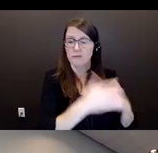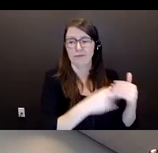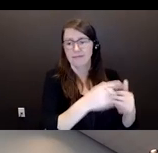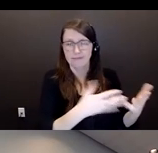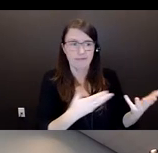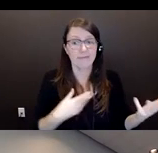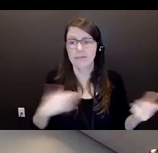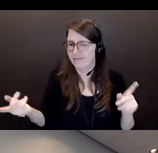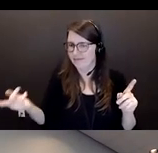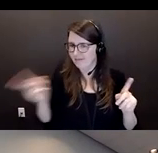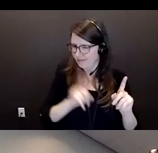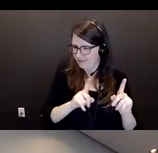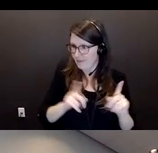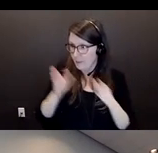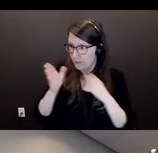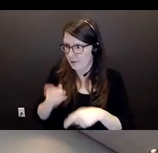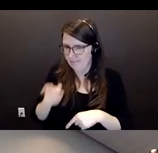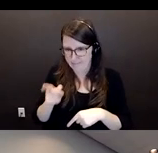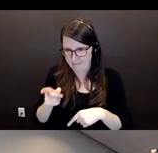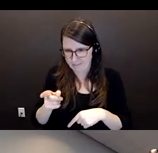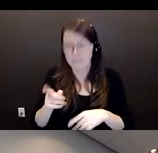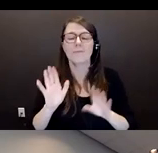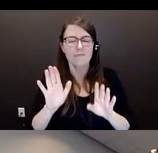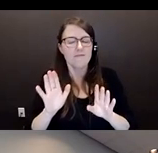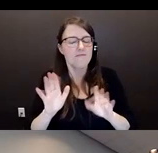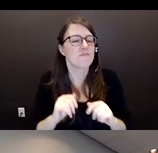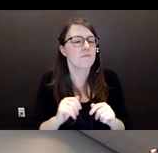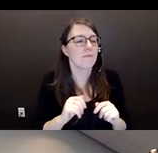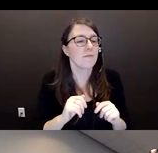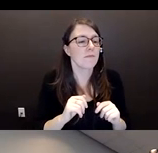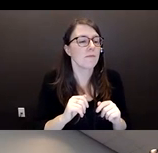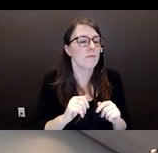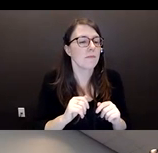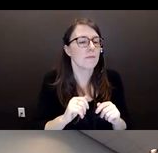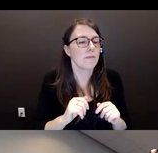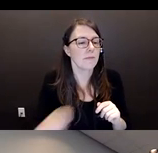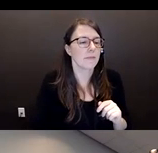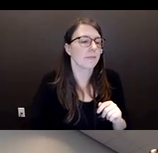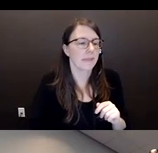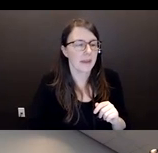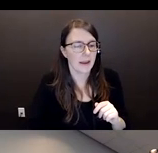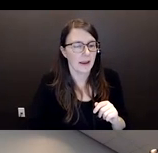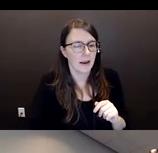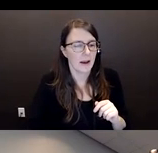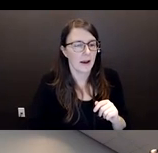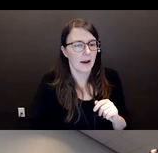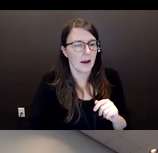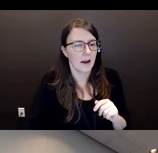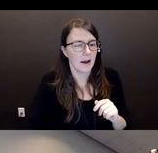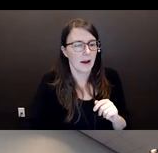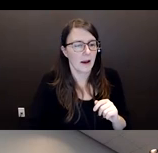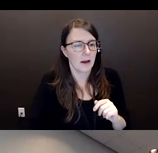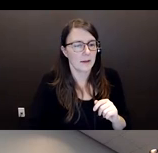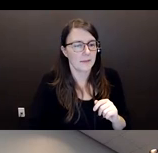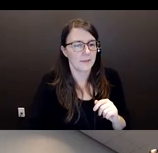with Ethel when I first met her was, for those police officers and those in law enforcement with us that understand what I mean, they did what's